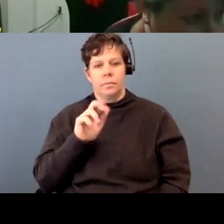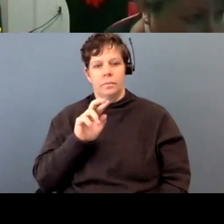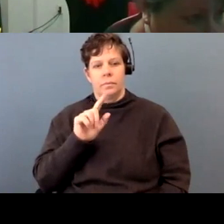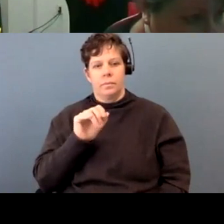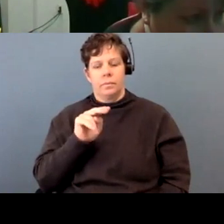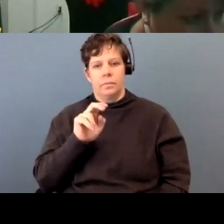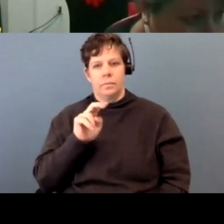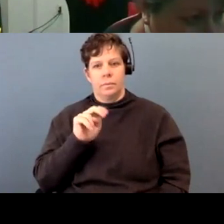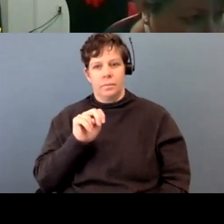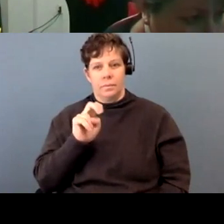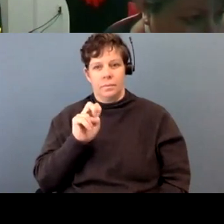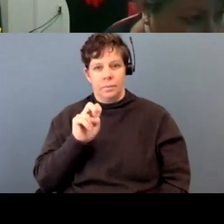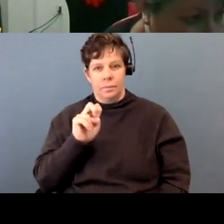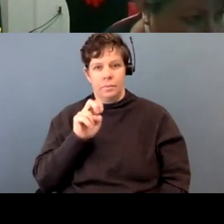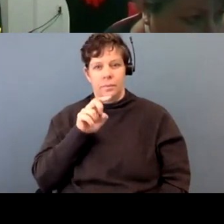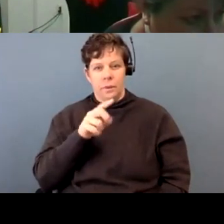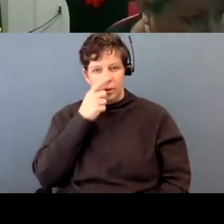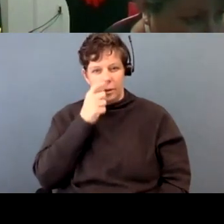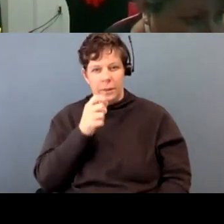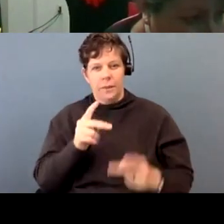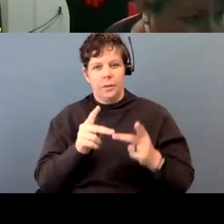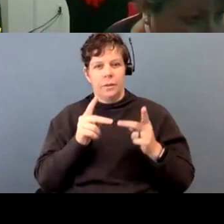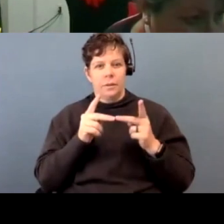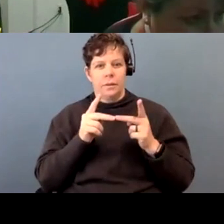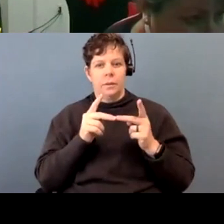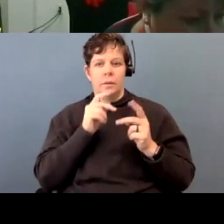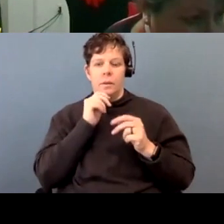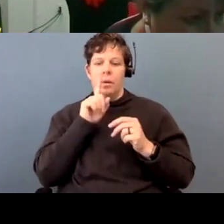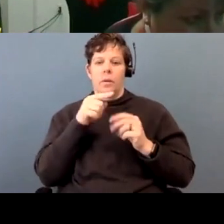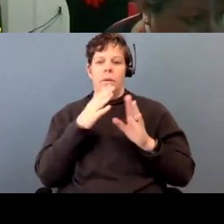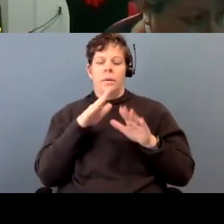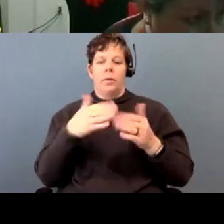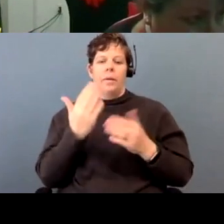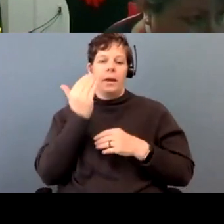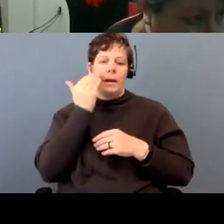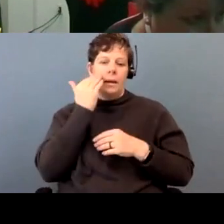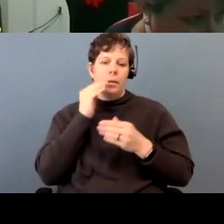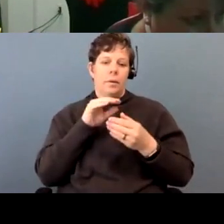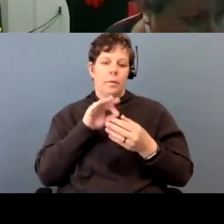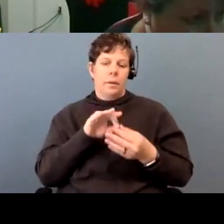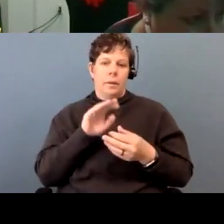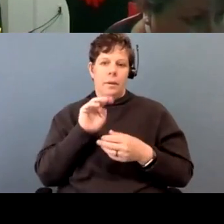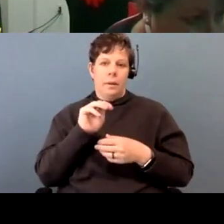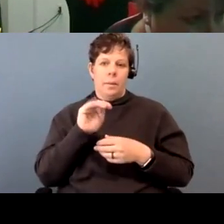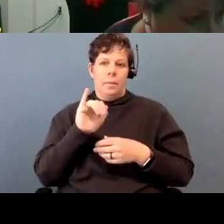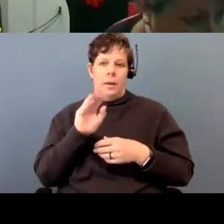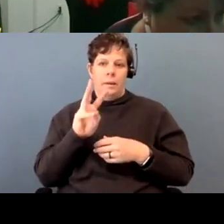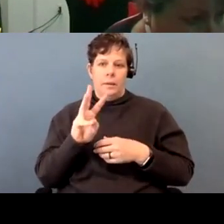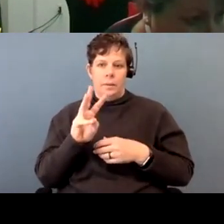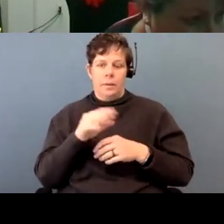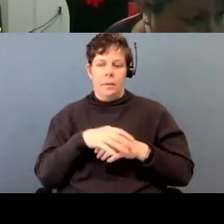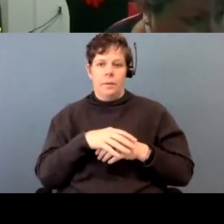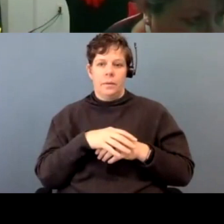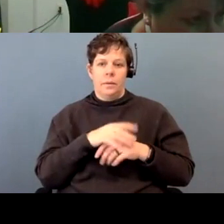that you're in an interesting place, um, not only providing awareness around MMIW, but also, um,